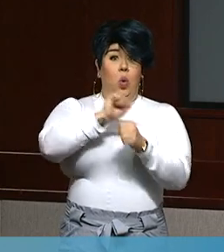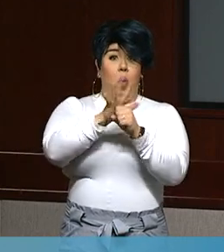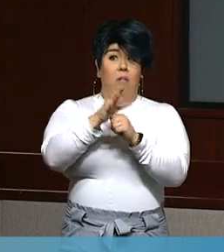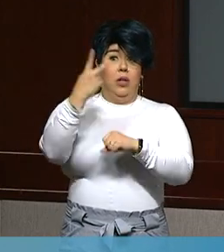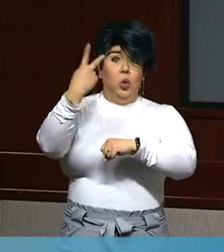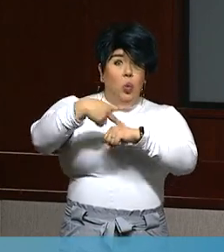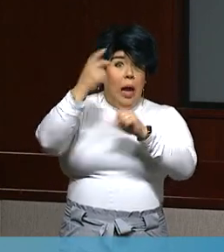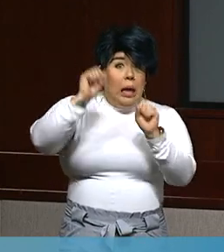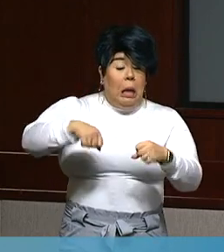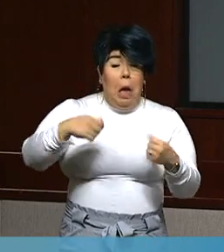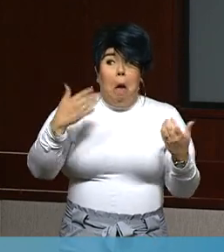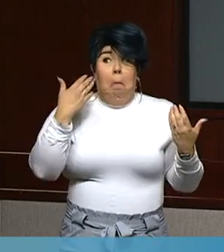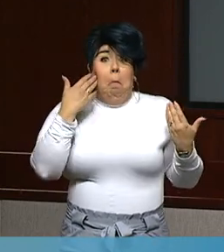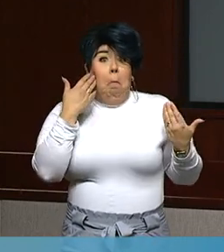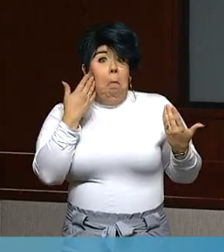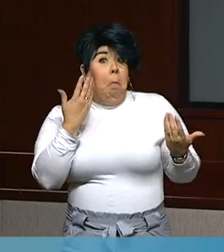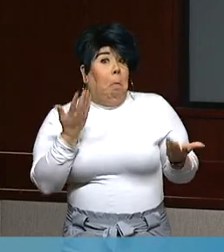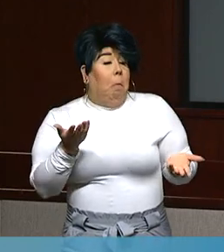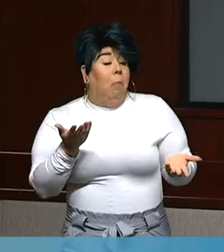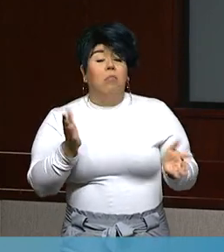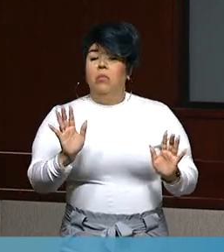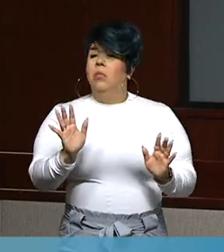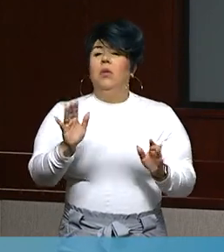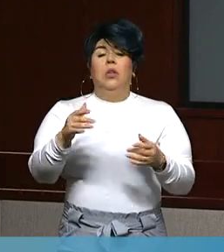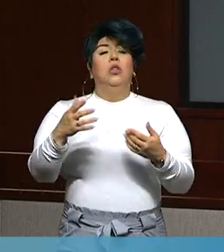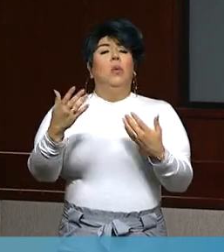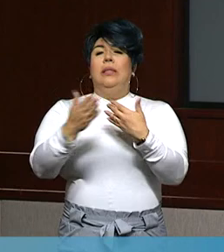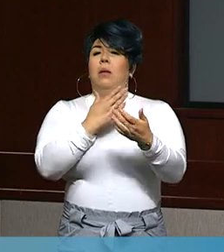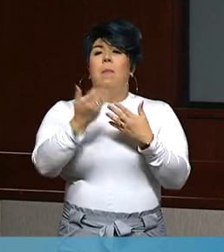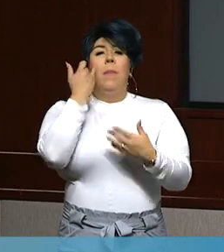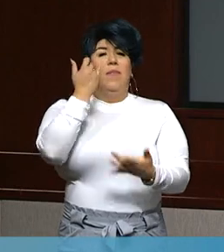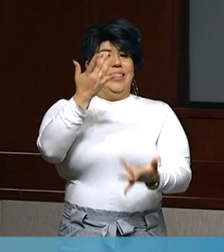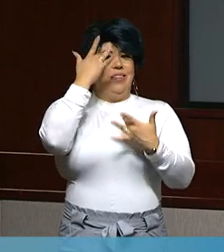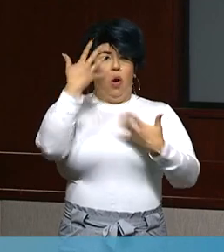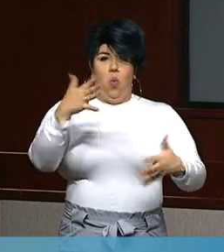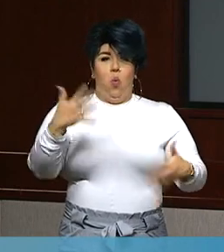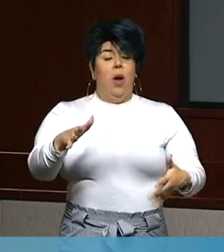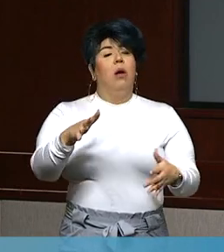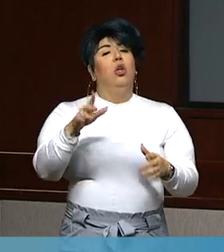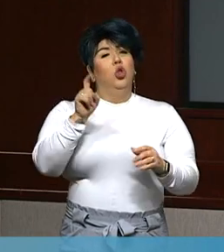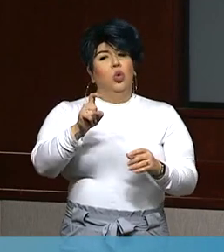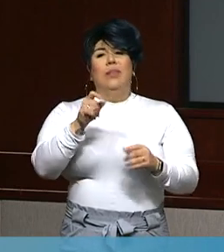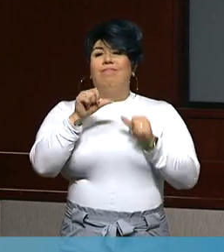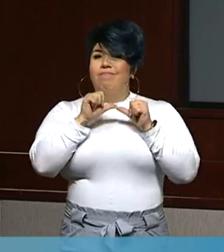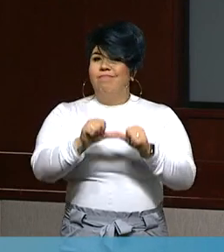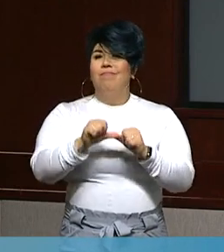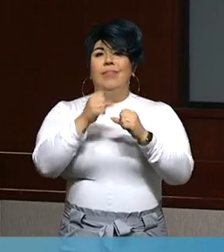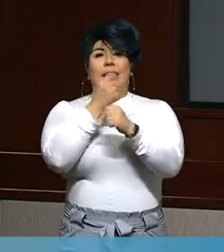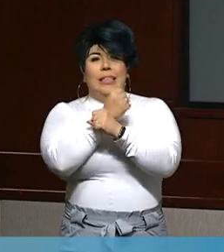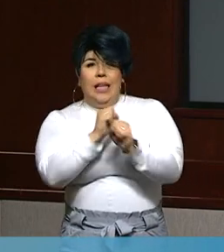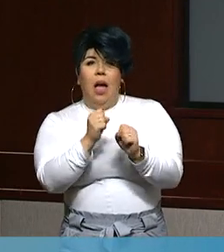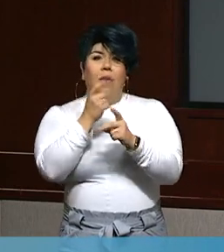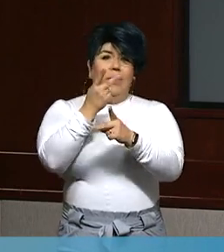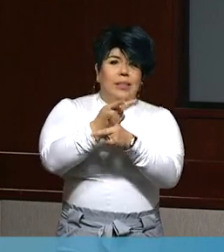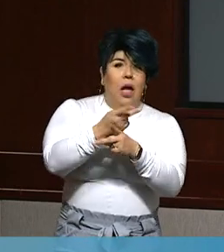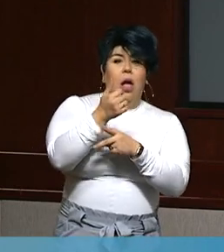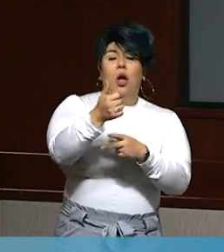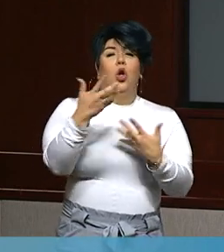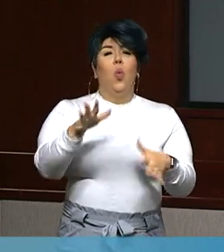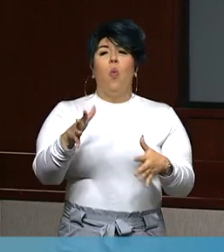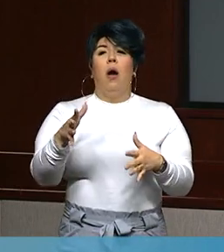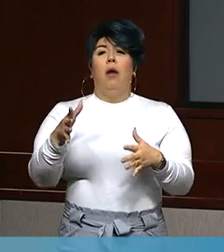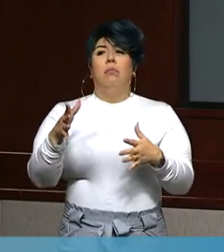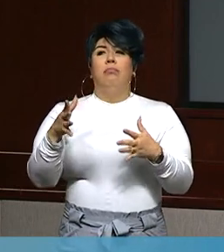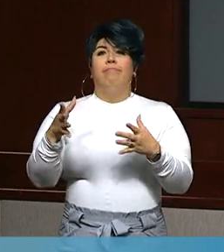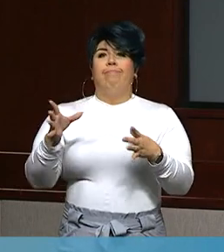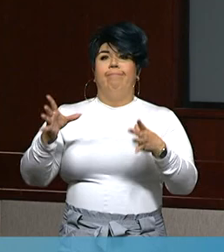had COVID-19 in the past, we still recommend you follow all of the interventions and all of the modifications to avoid future contact